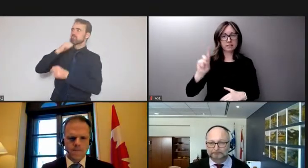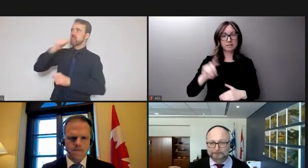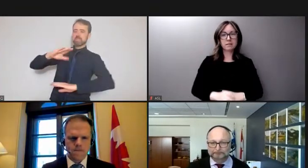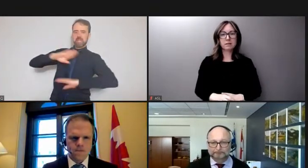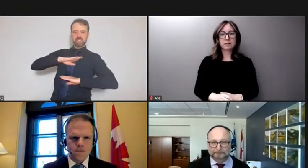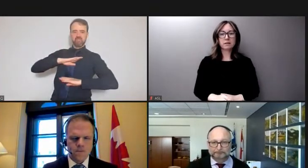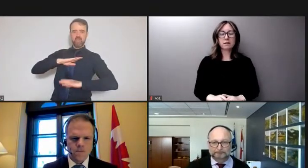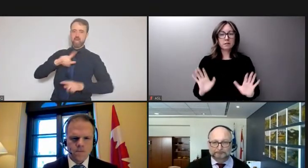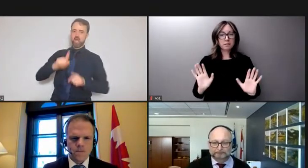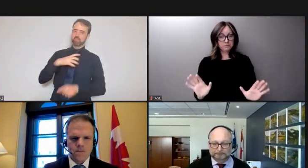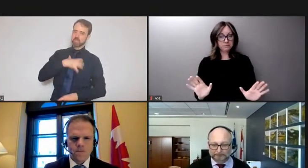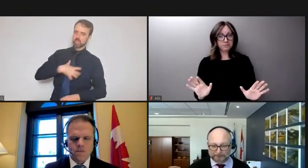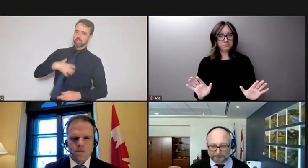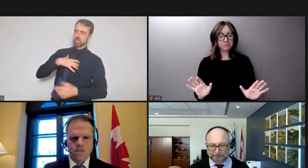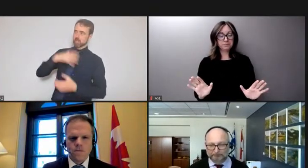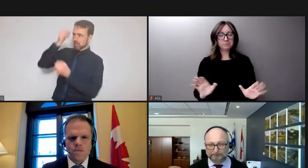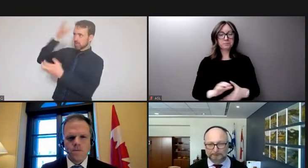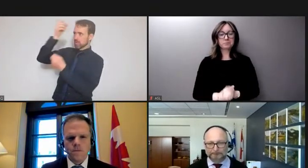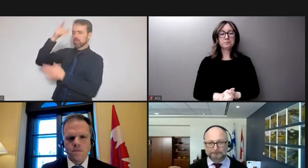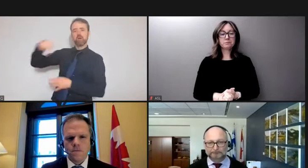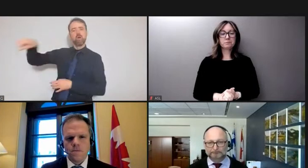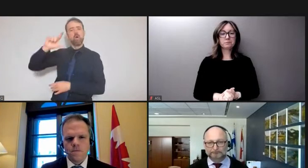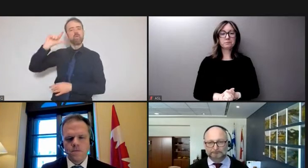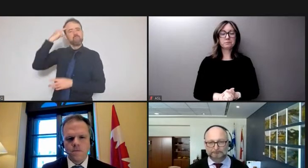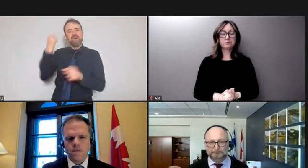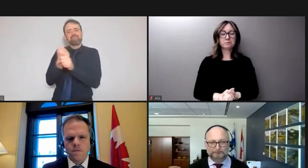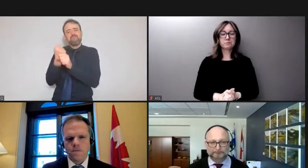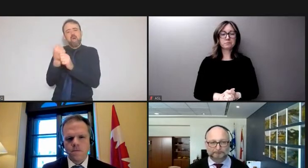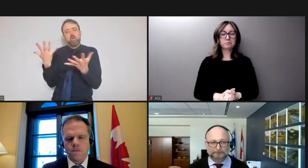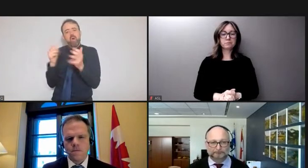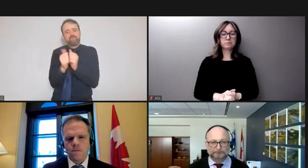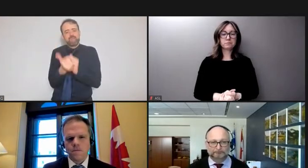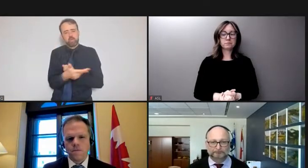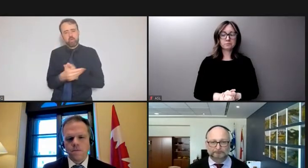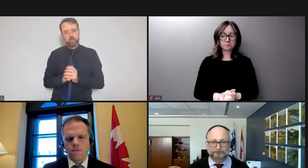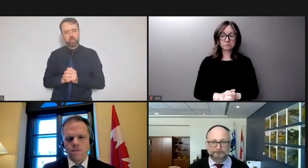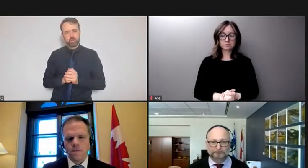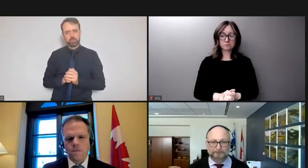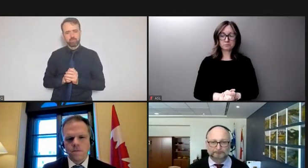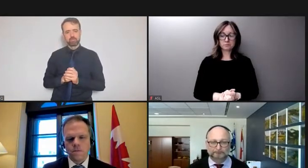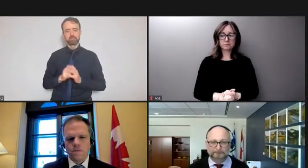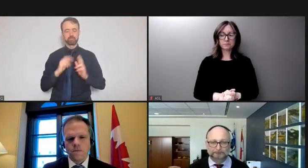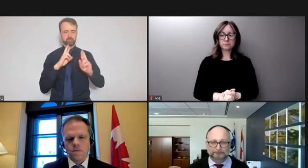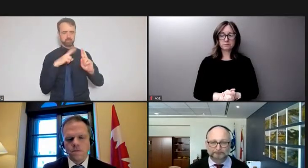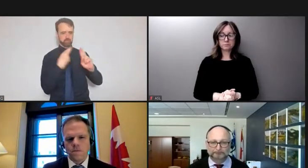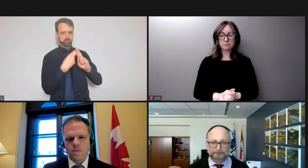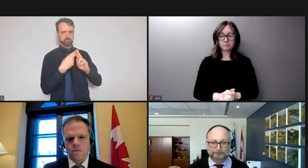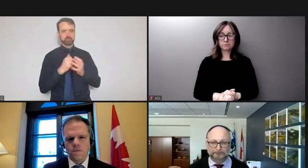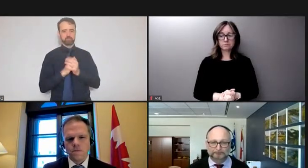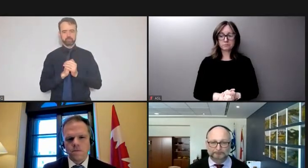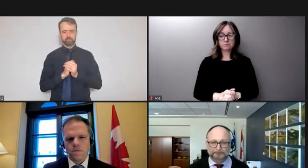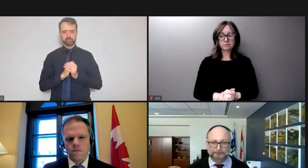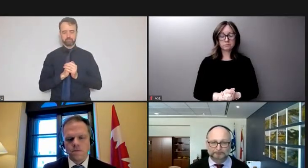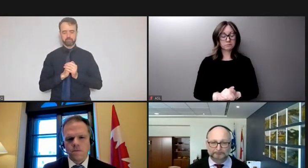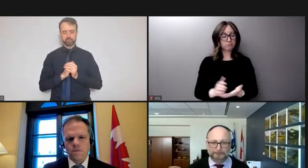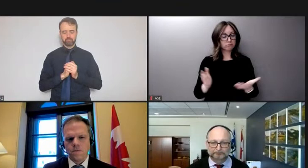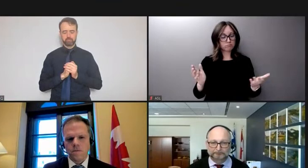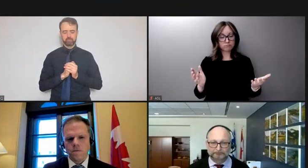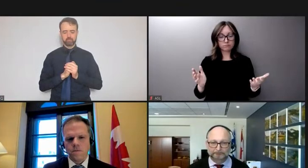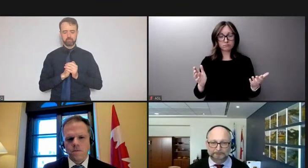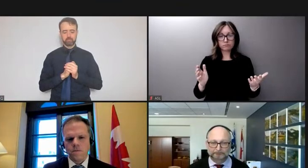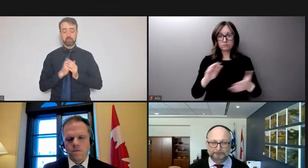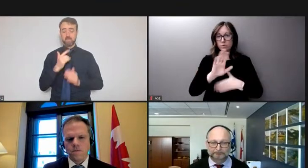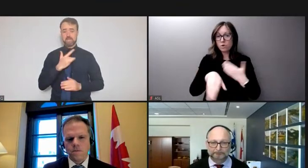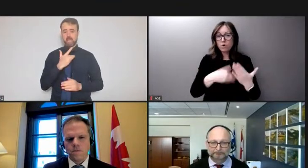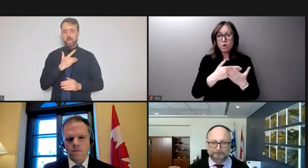Look, I think that for all Canadians, what we have